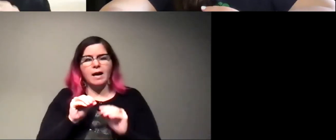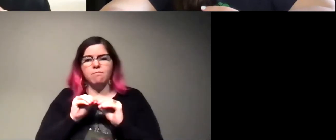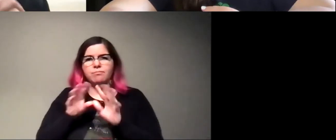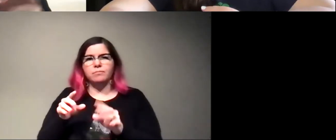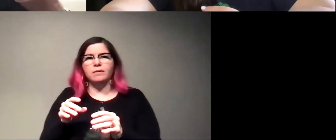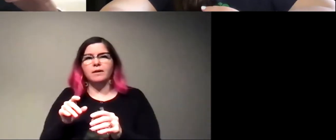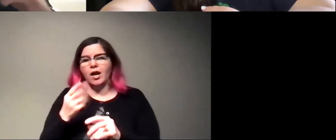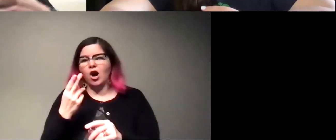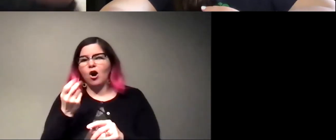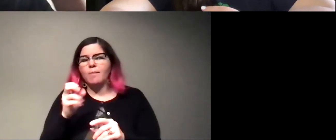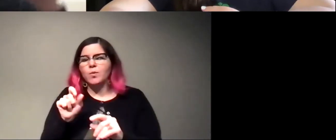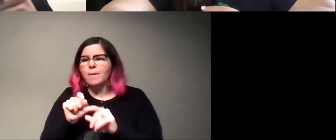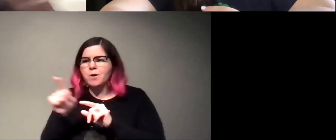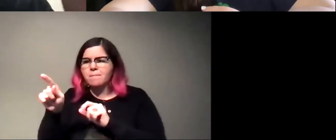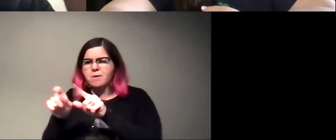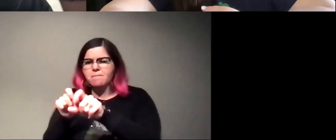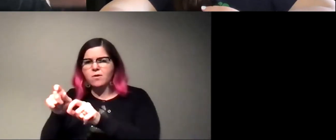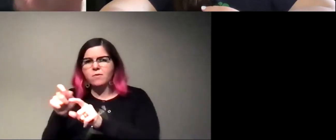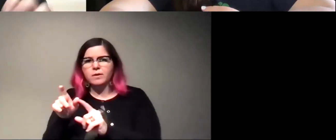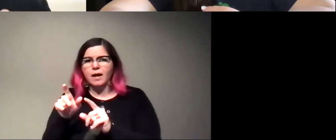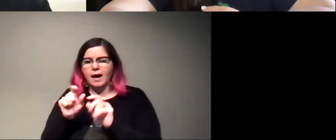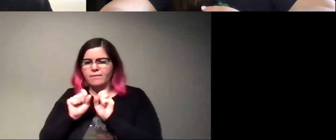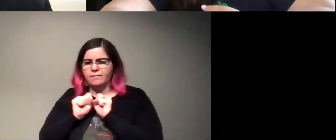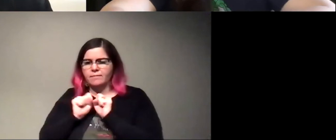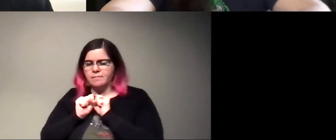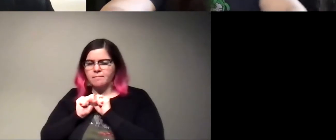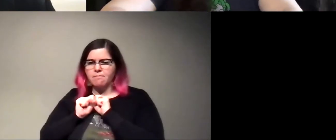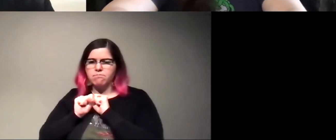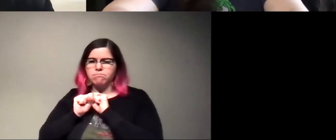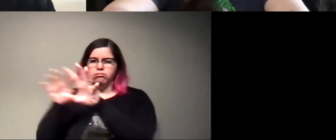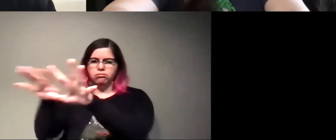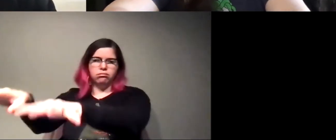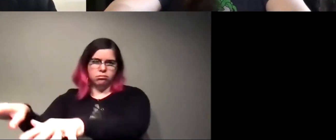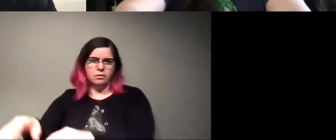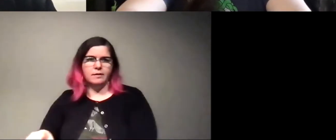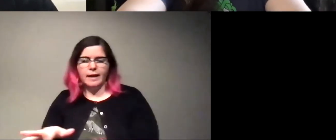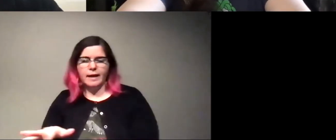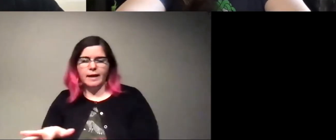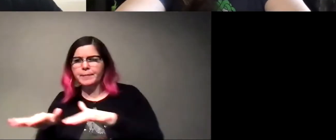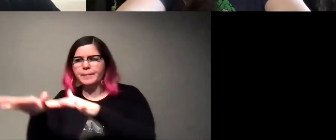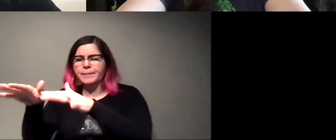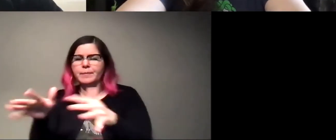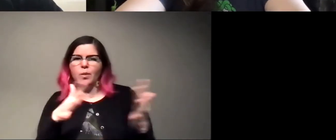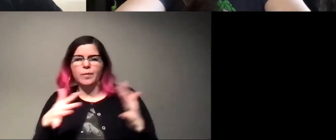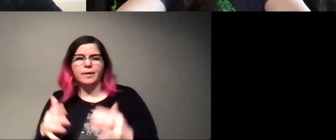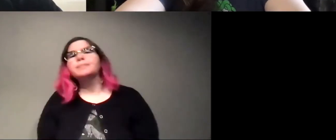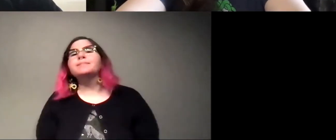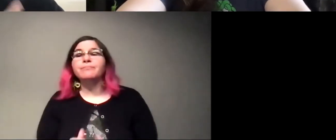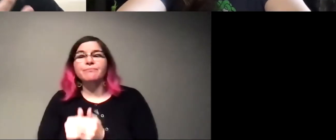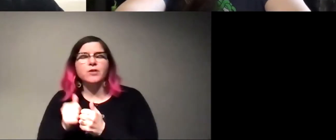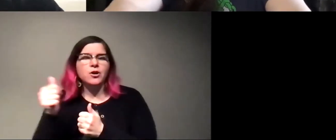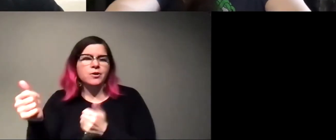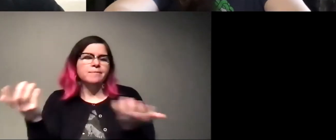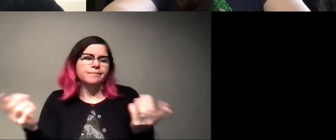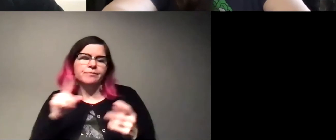harpoon. So like it, it contracts and squeezes these, these spores out and they, they can float on the wind. Now, how far they go